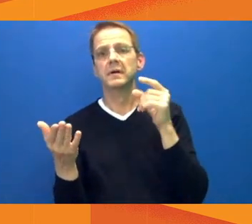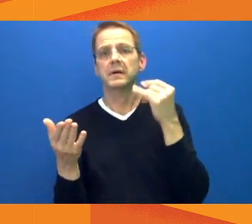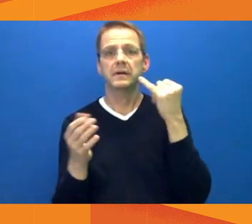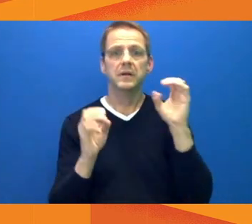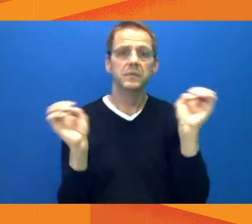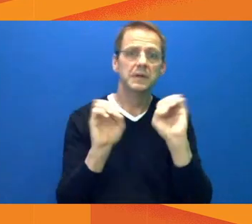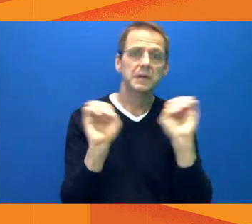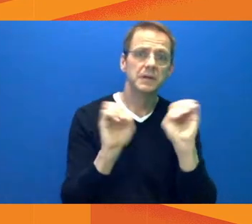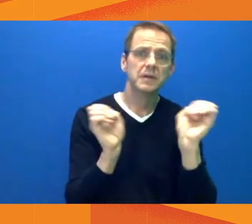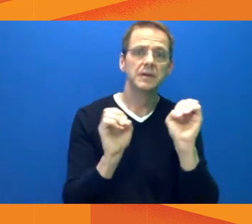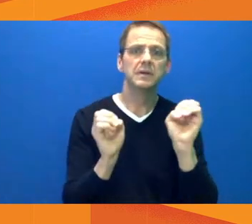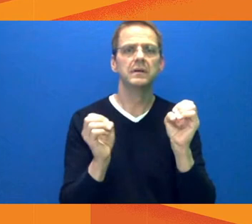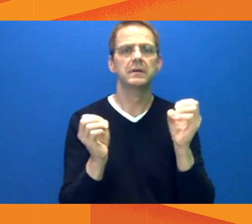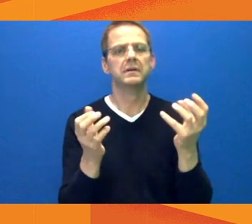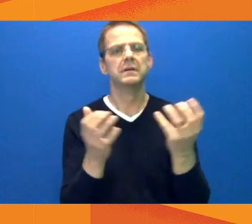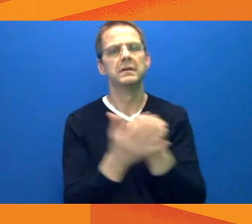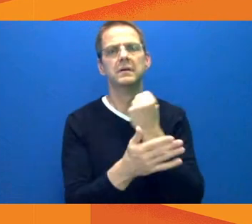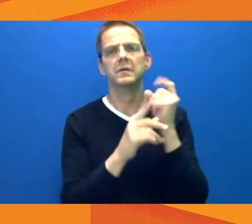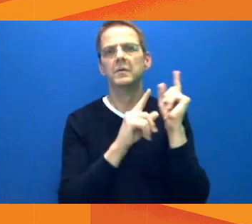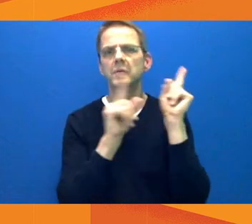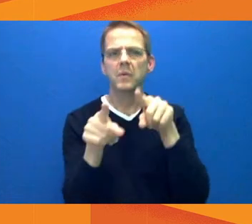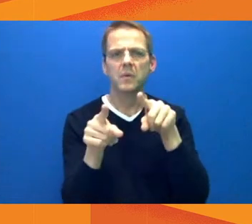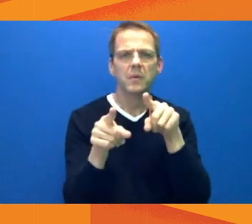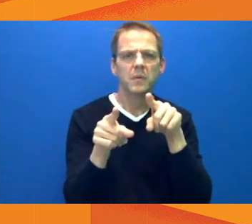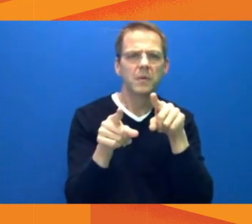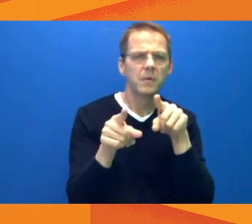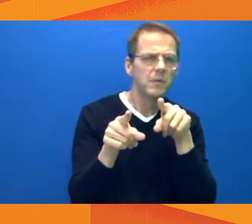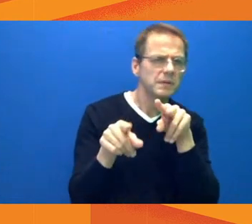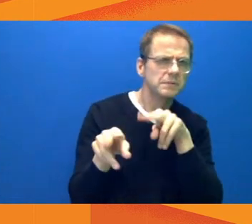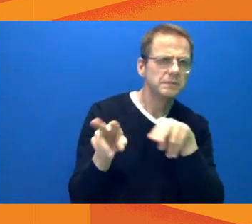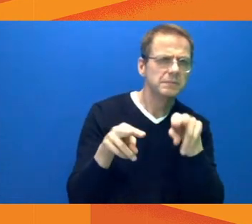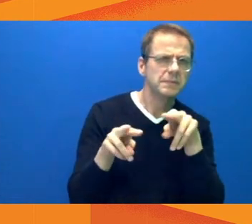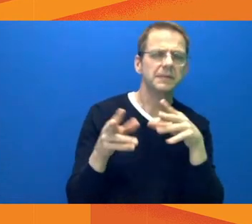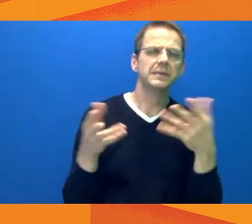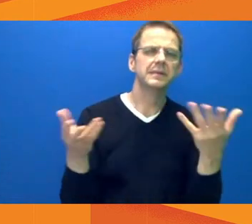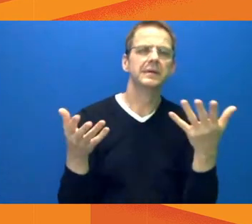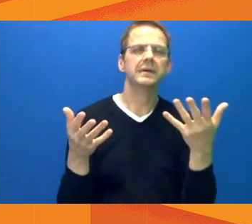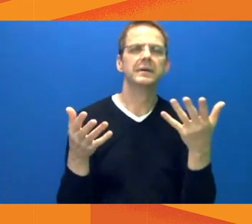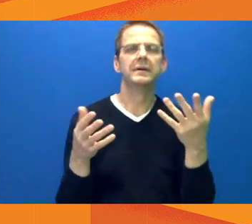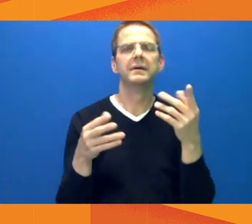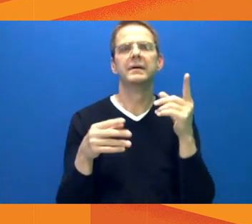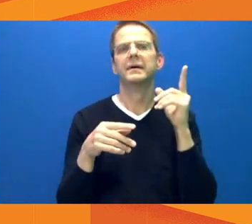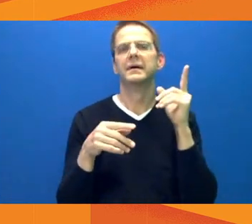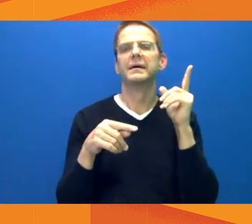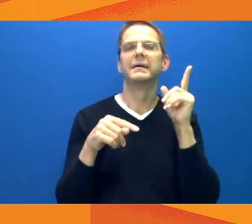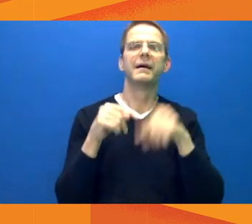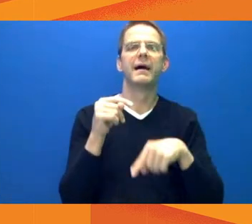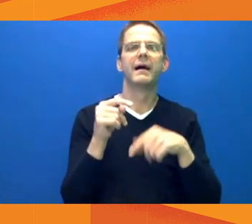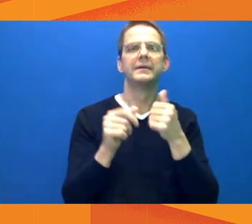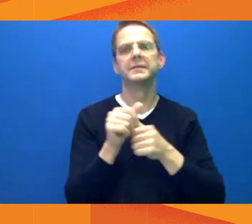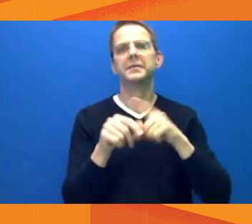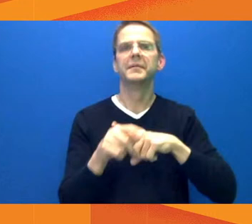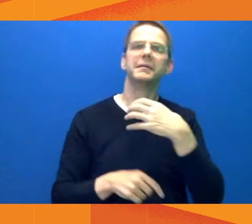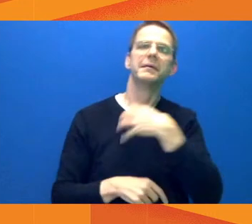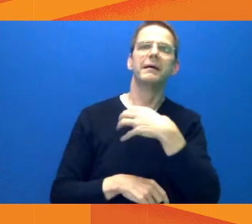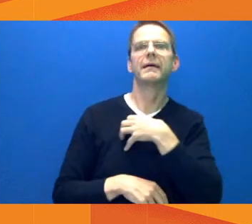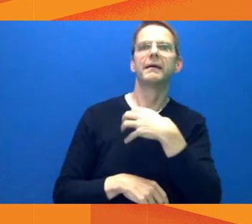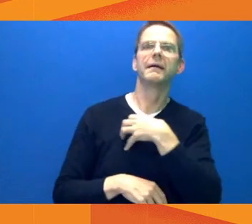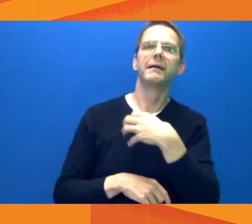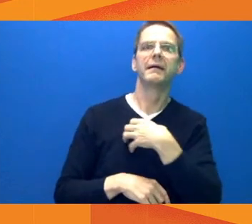to trust Edmontonians given how high our compliance rate is, but we will trust and we will verify based on what we're seeing.